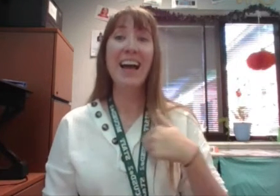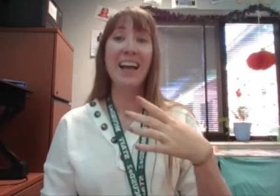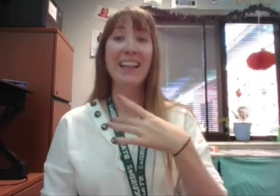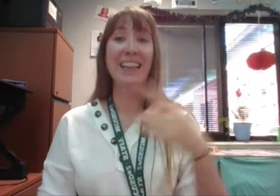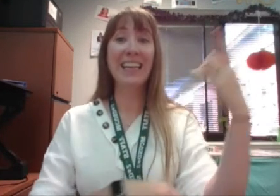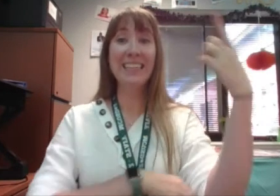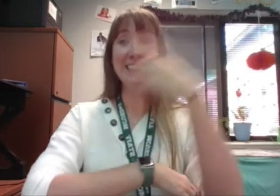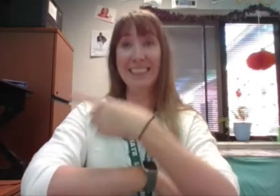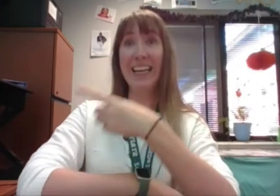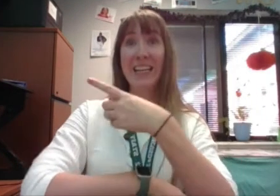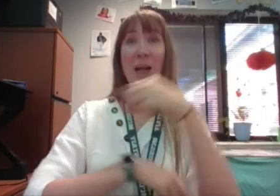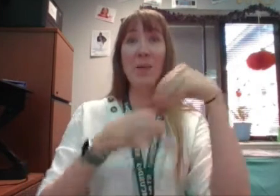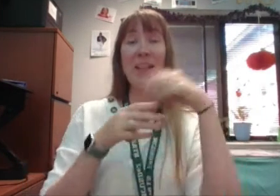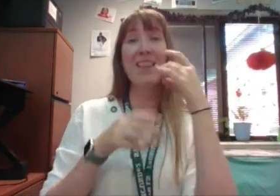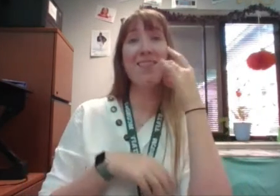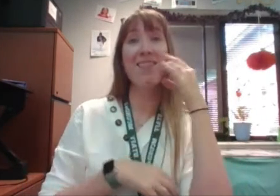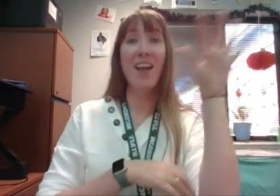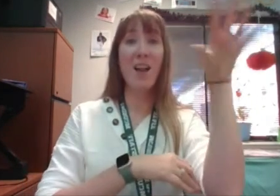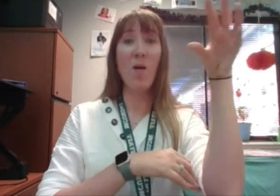daytimes in the lighthouse.